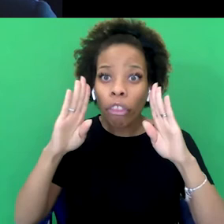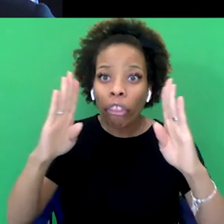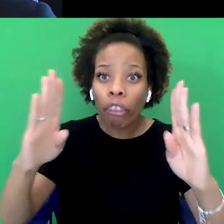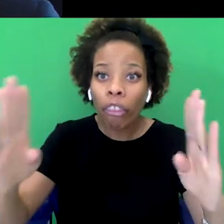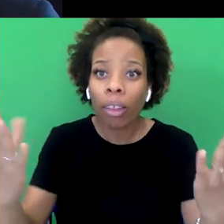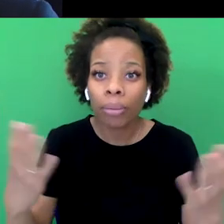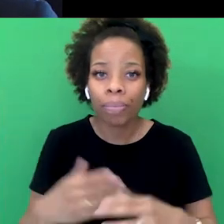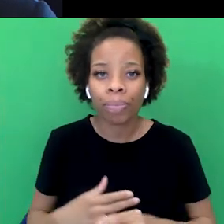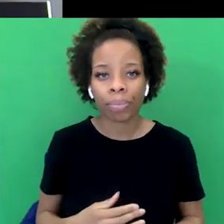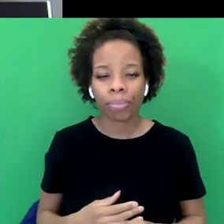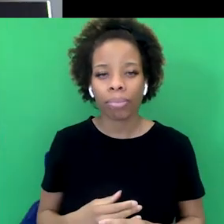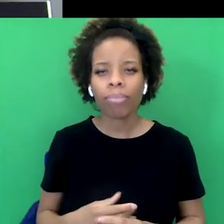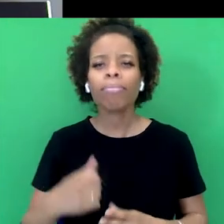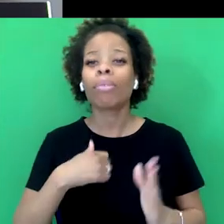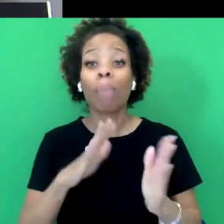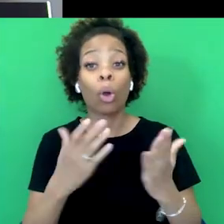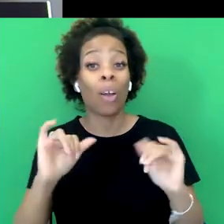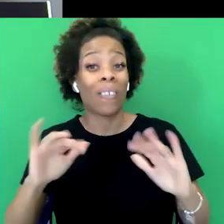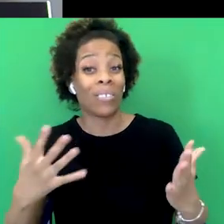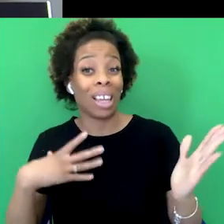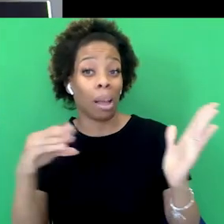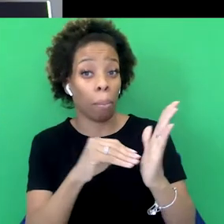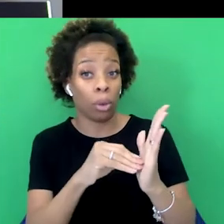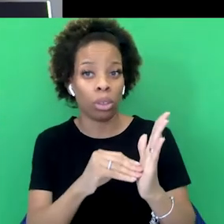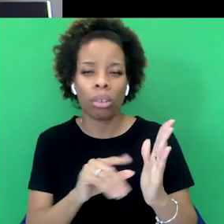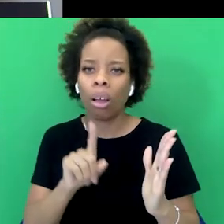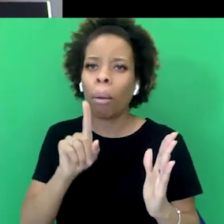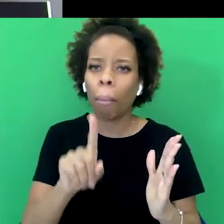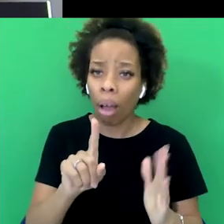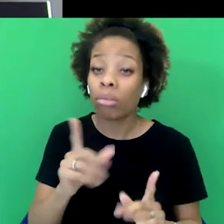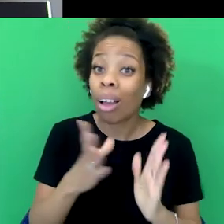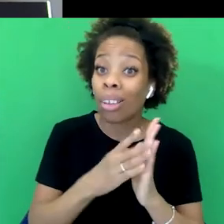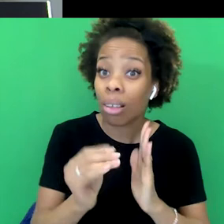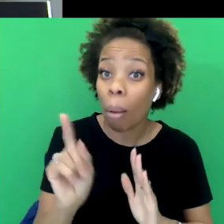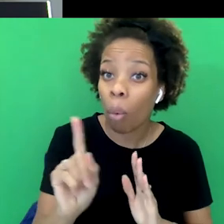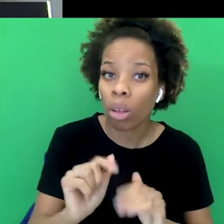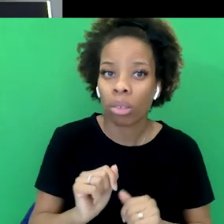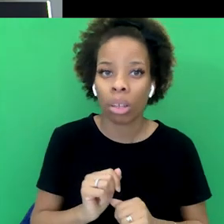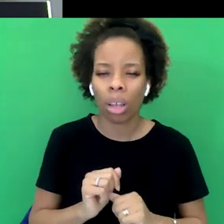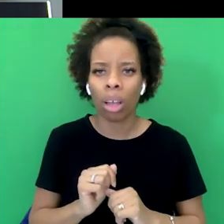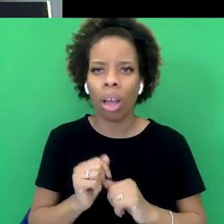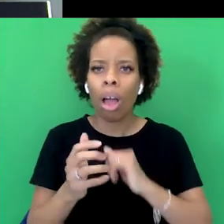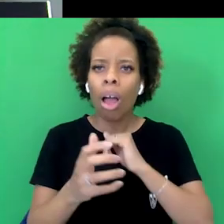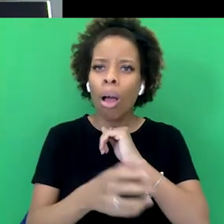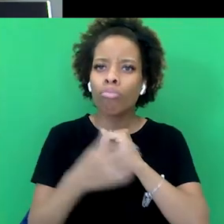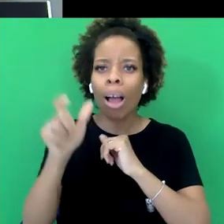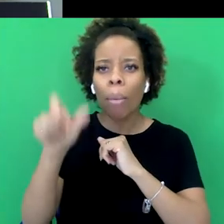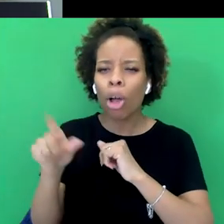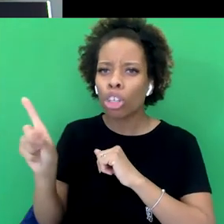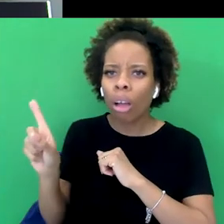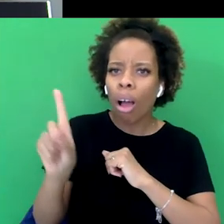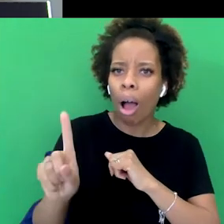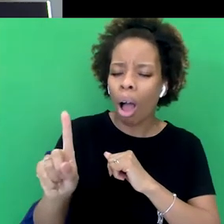of empire, which I didn't put in the book, you could argue is using brown people to push your argument, right? So there were